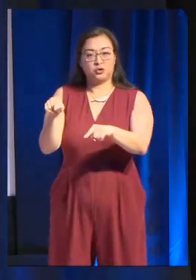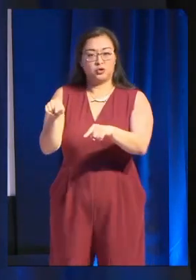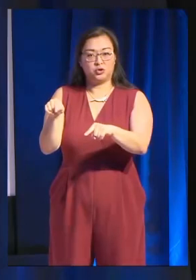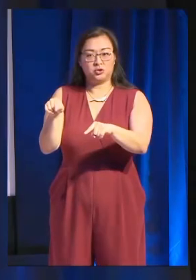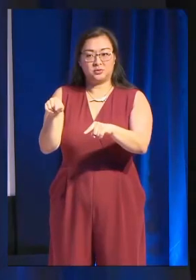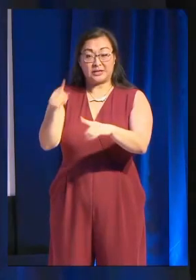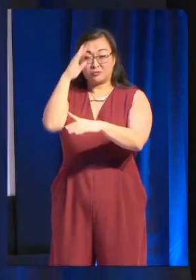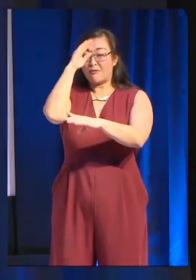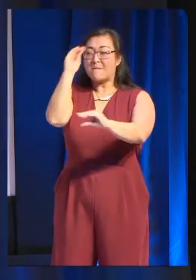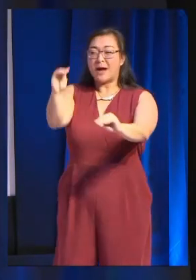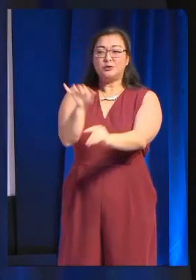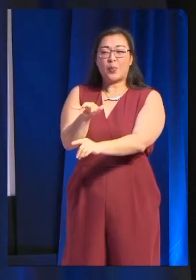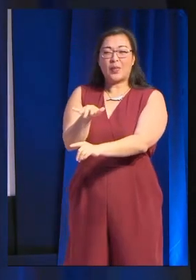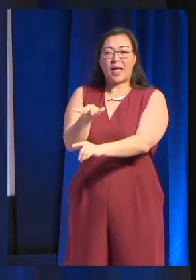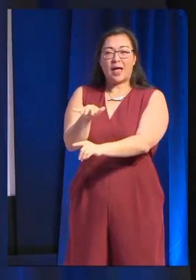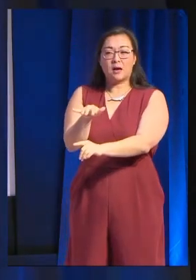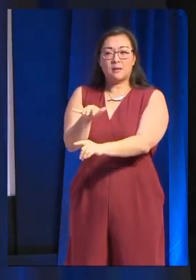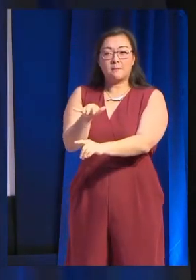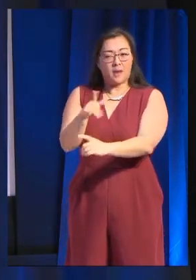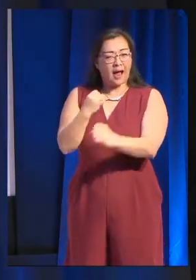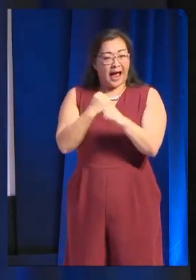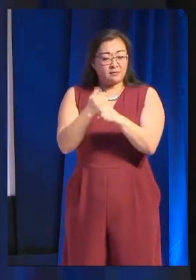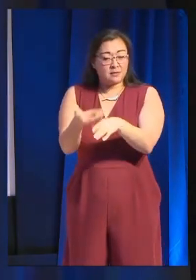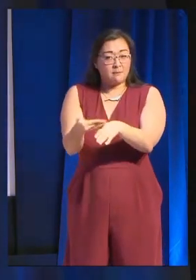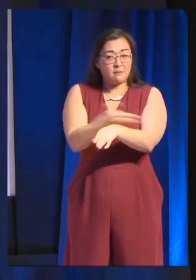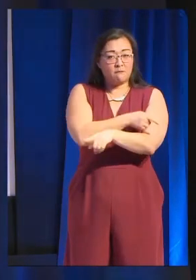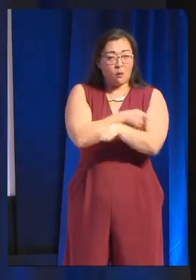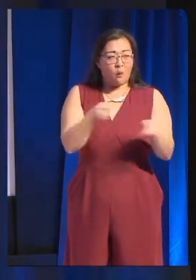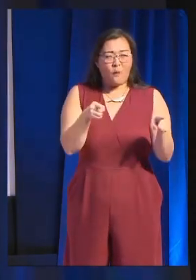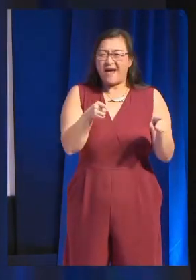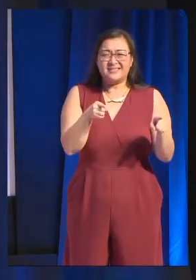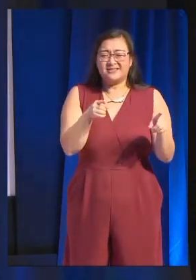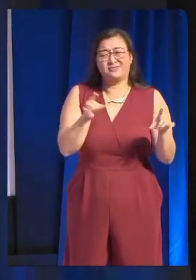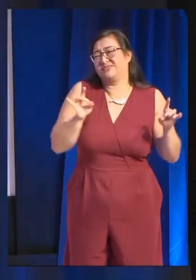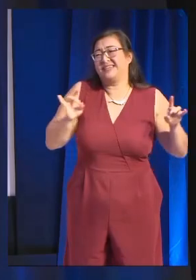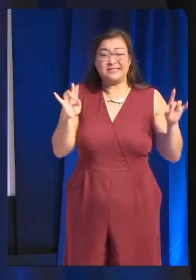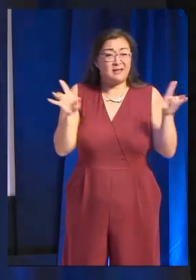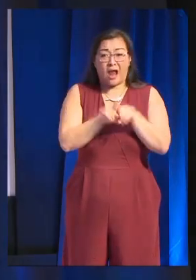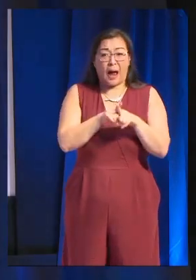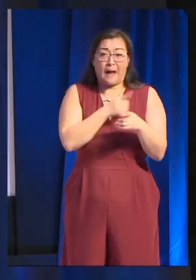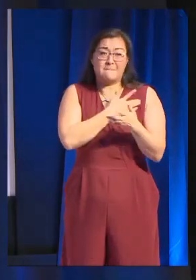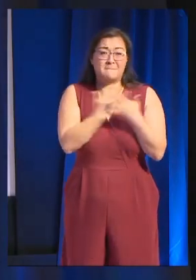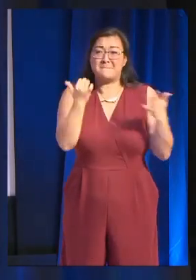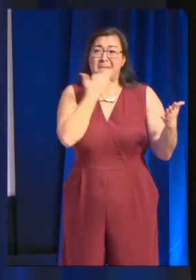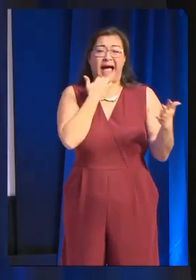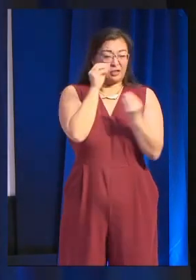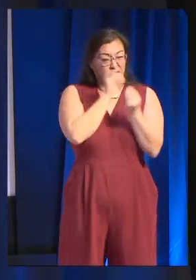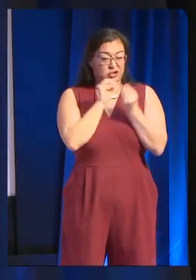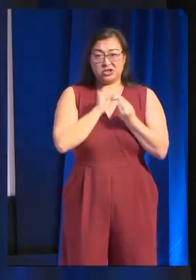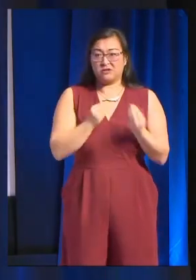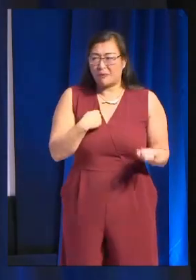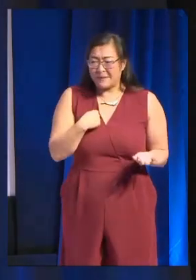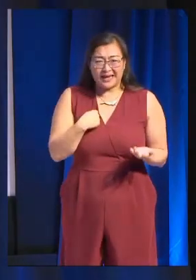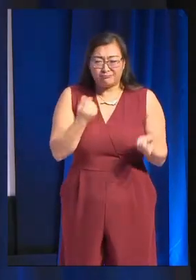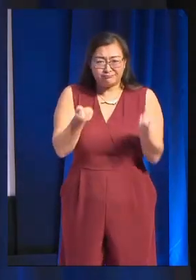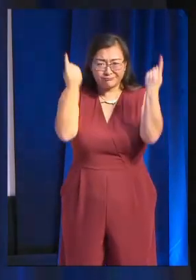was there. But, um, advertising is like pure maths to me and I don't recommend anybody who gets into it unless you have a